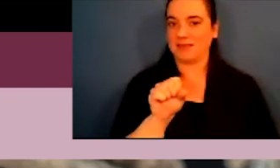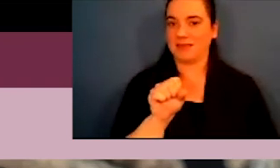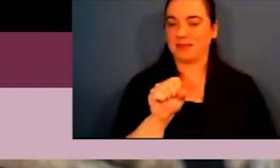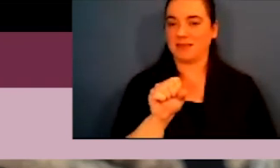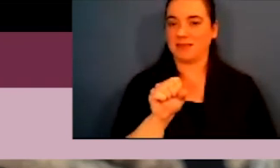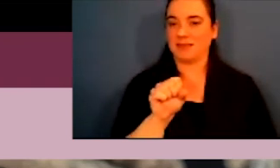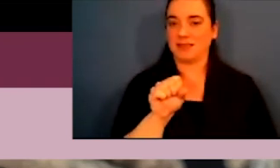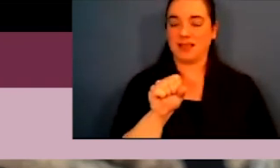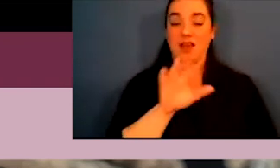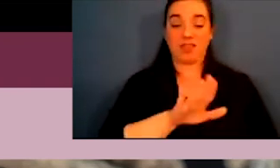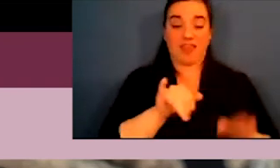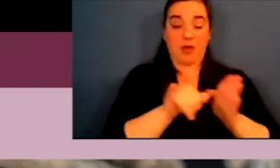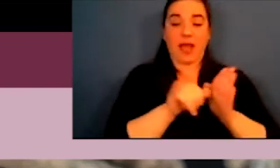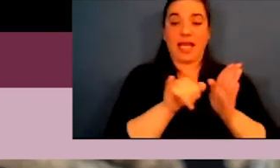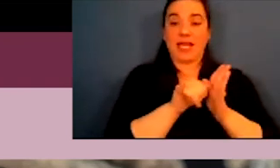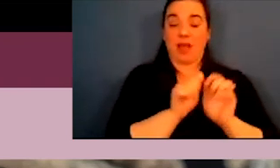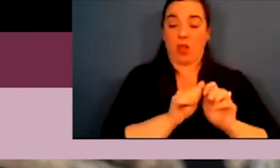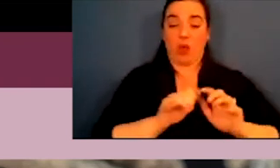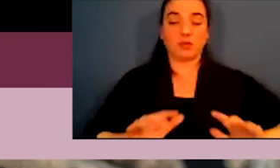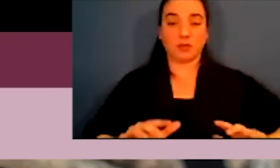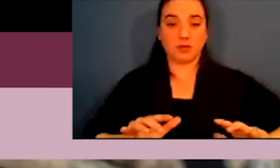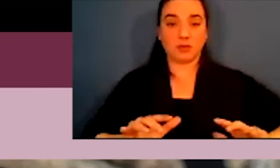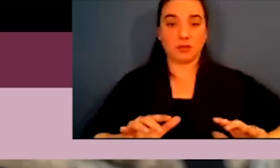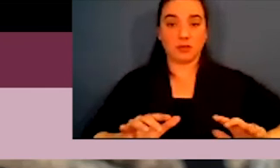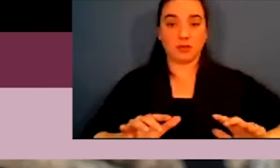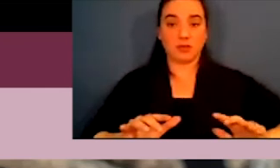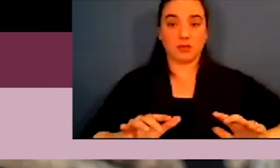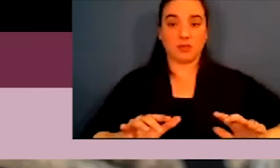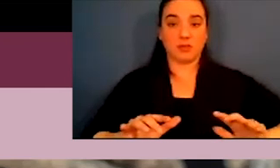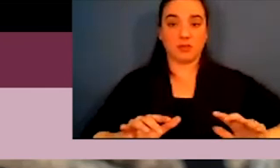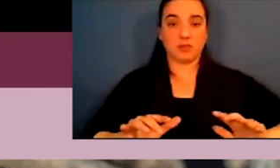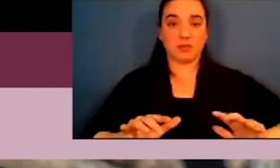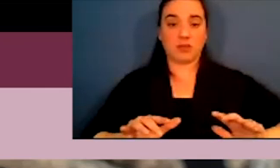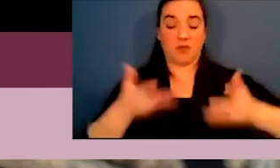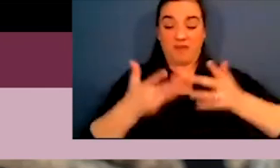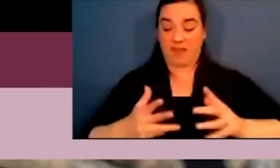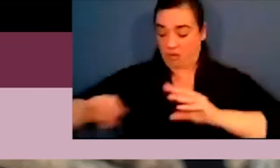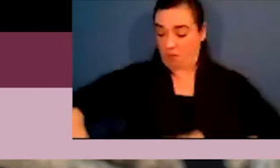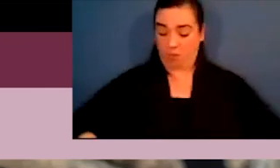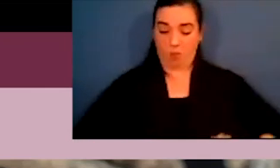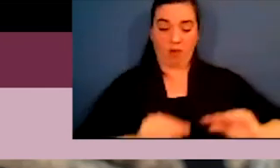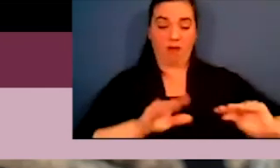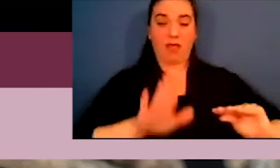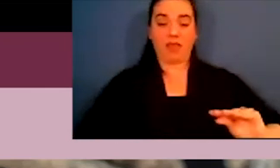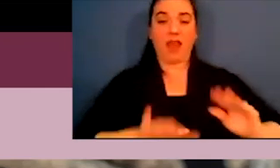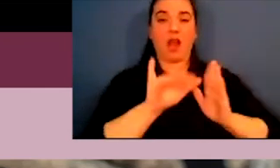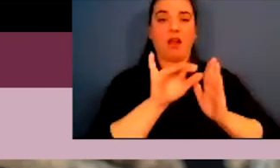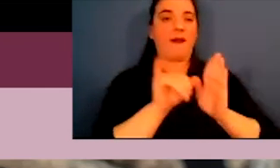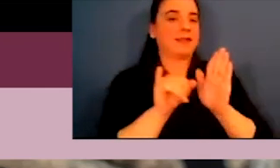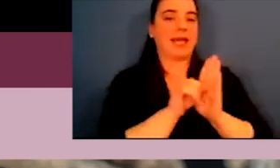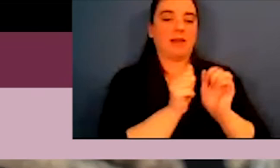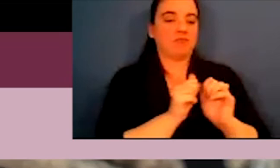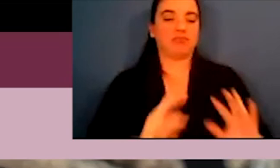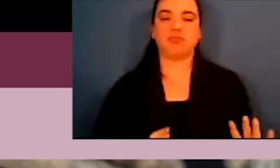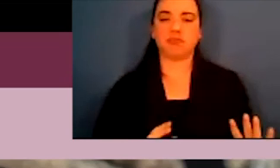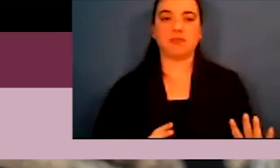on the US census, losing their own identity altogether